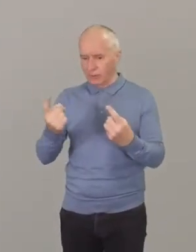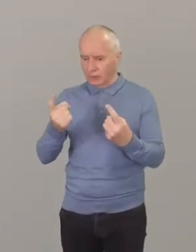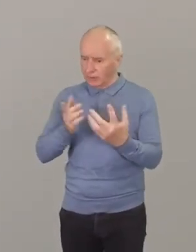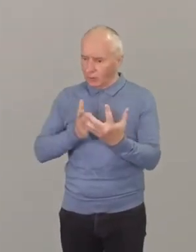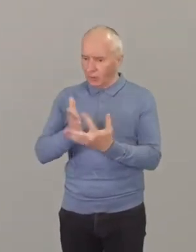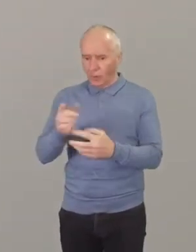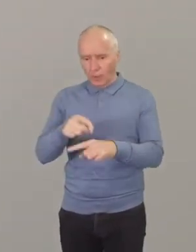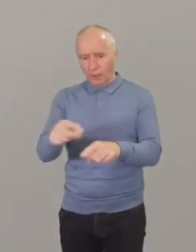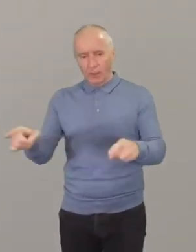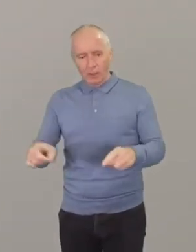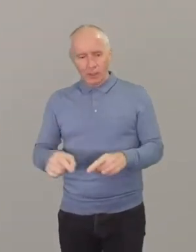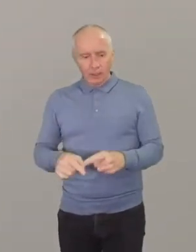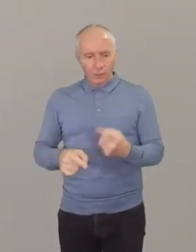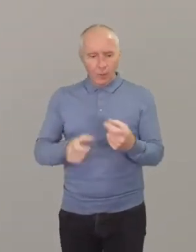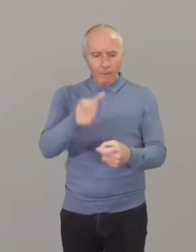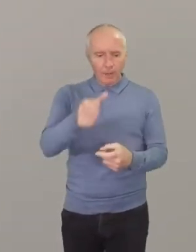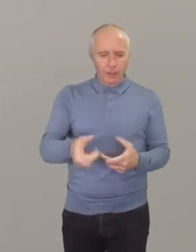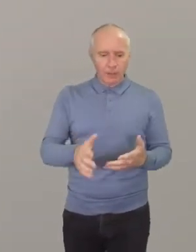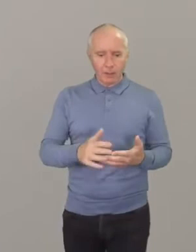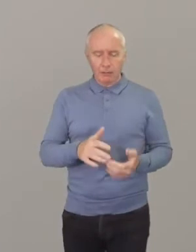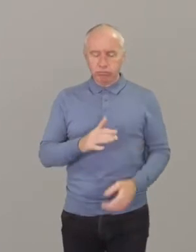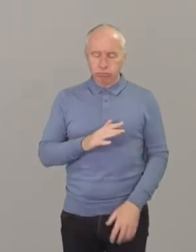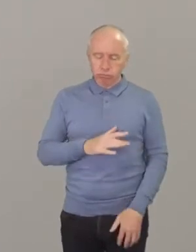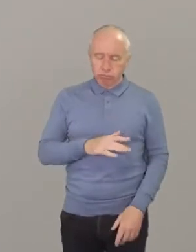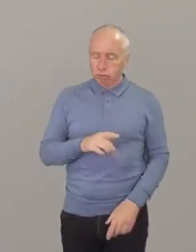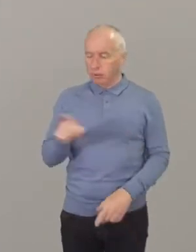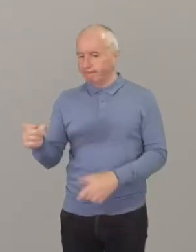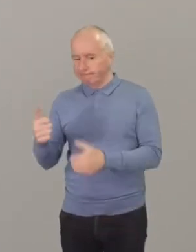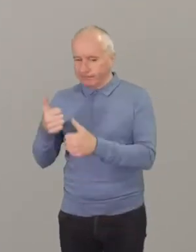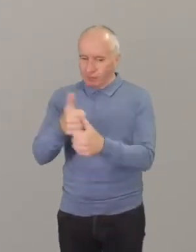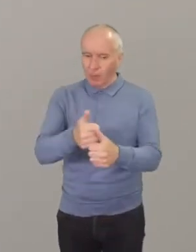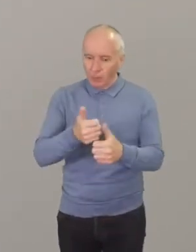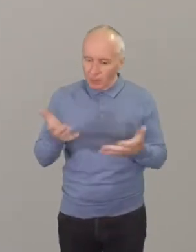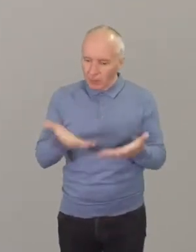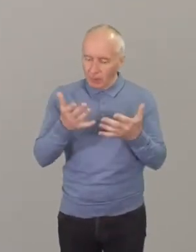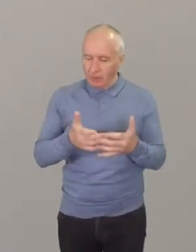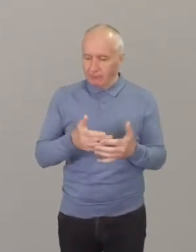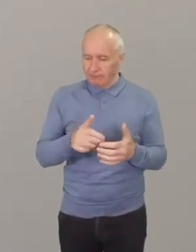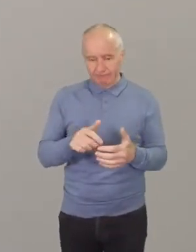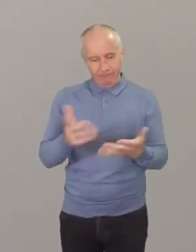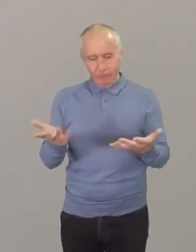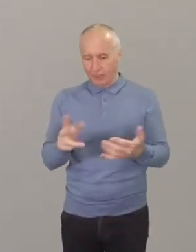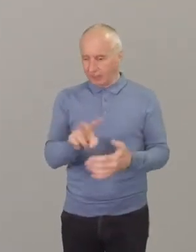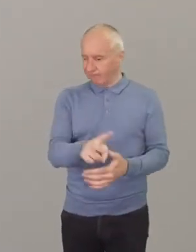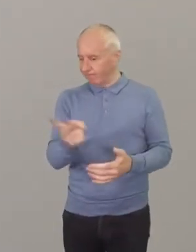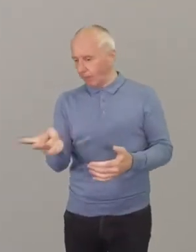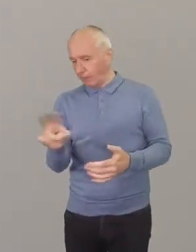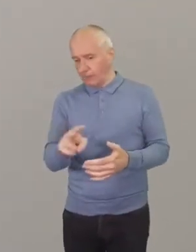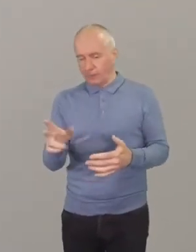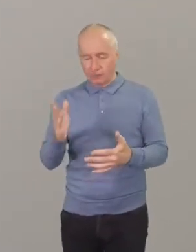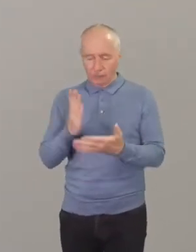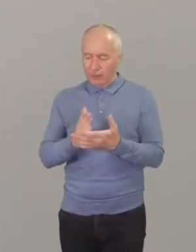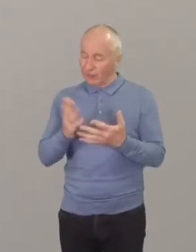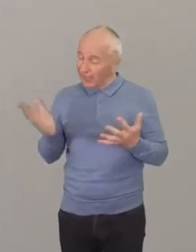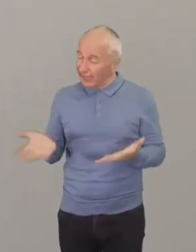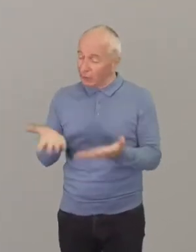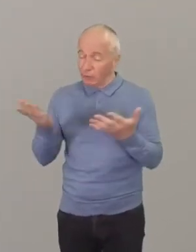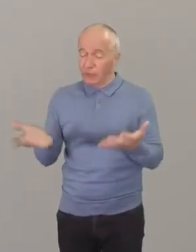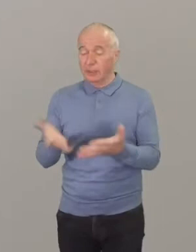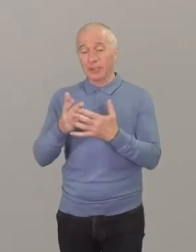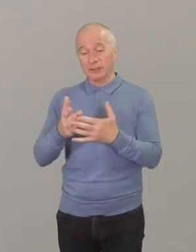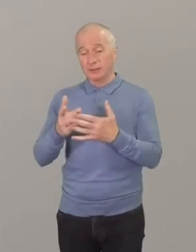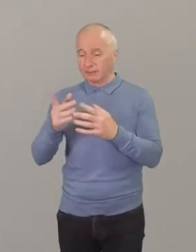feeling a bit down another gets alongside is better and then later it will all be different. We've really encouraged and walked together